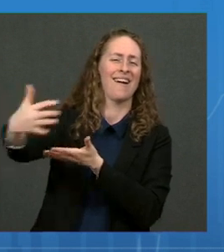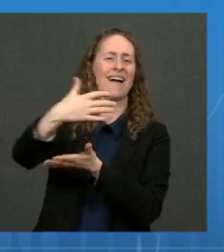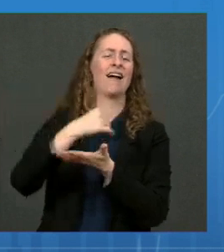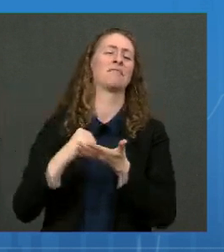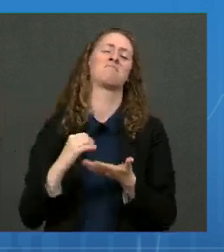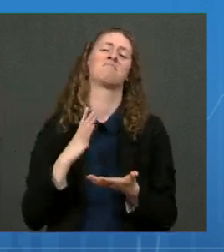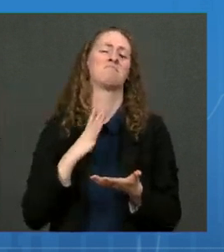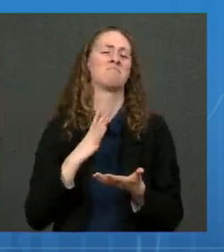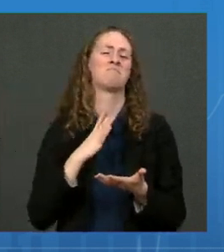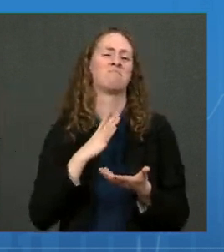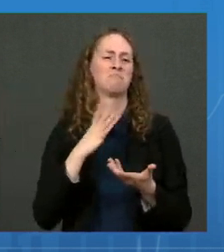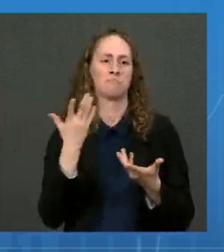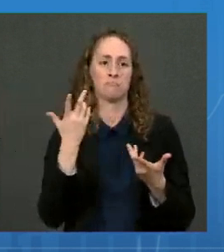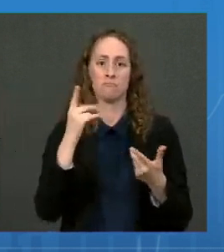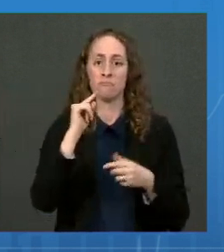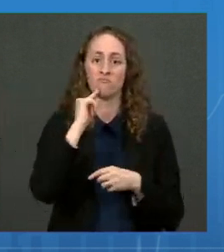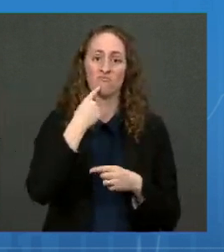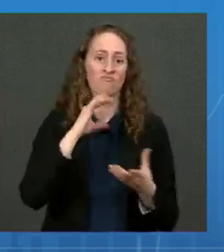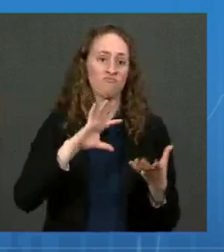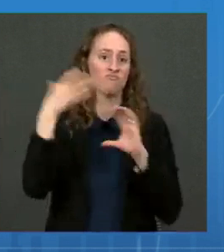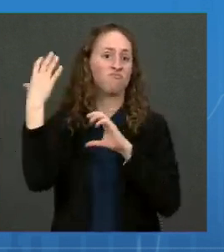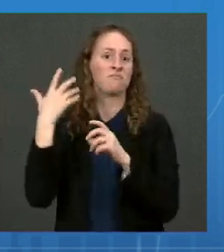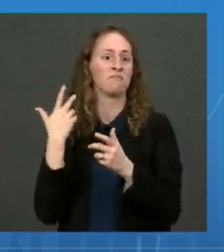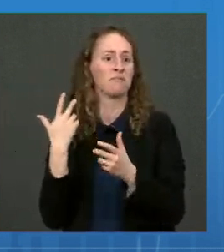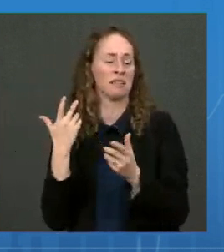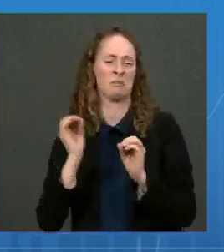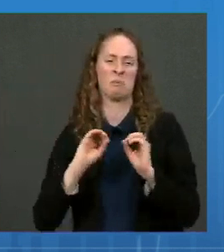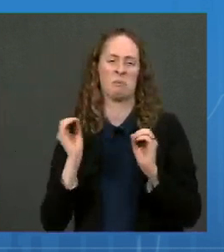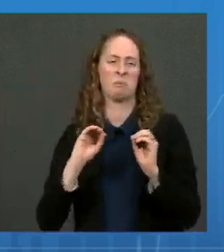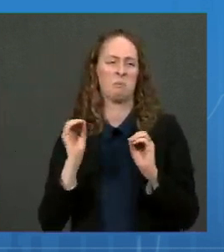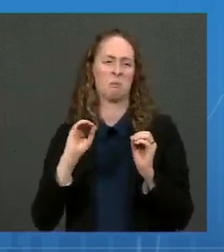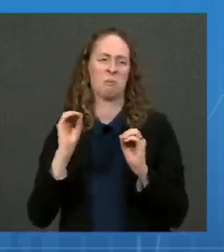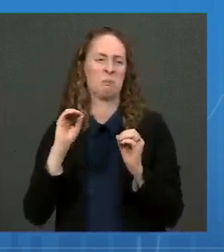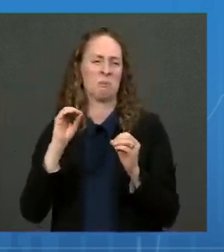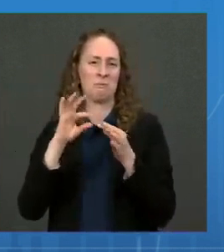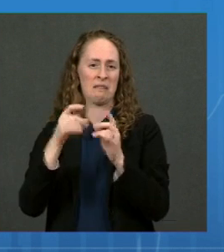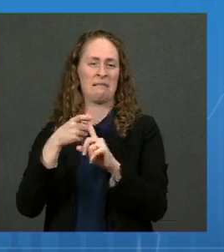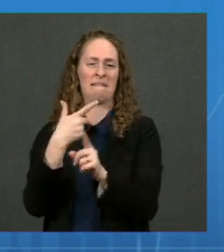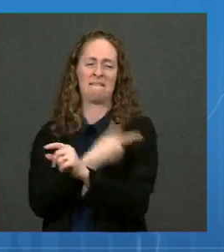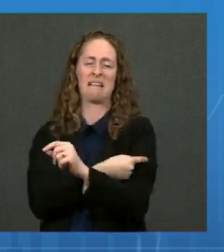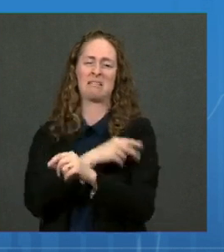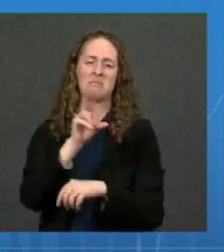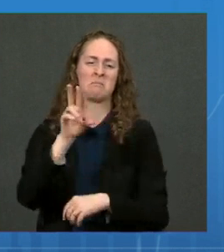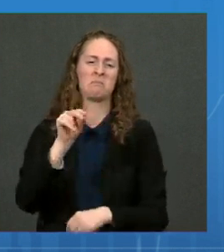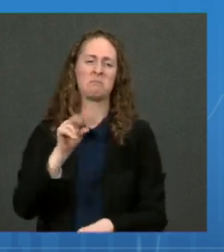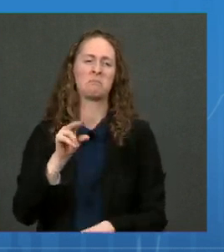that. So we don't really see any true basis in that concern.